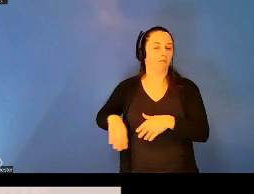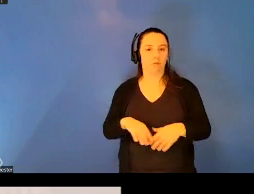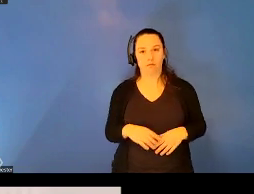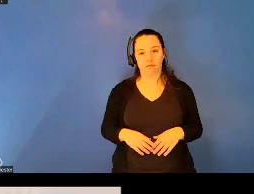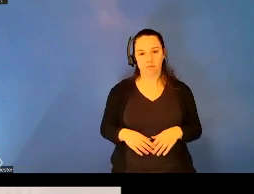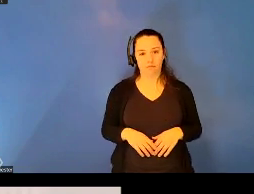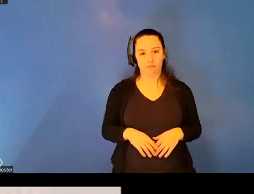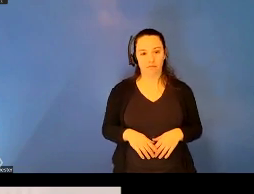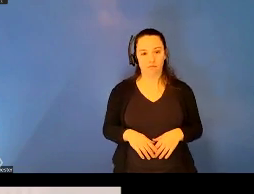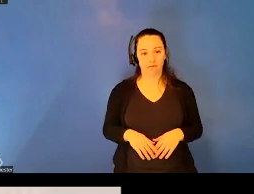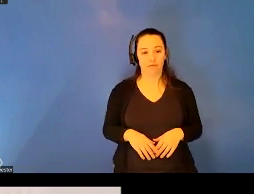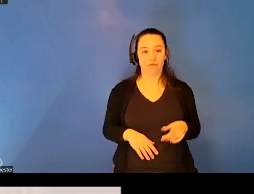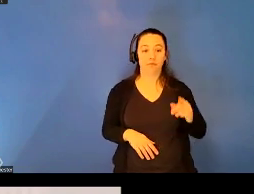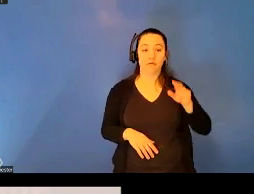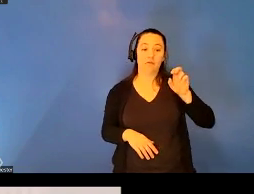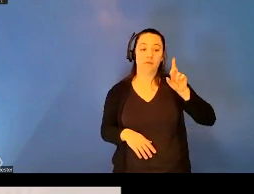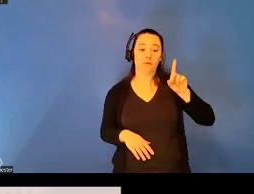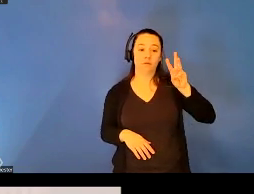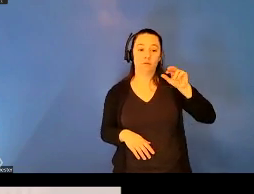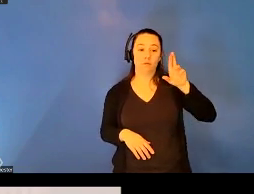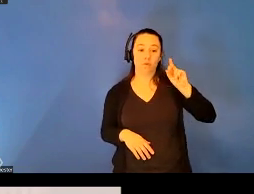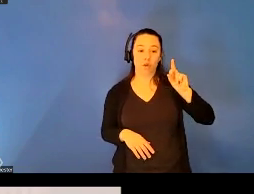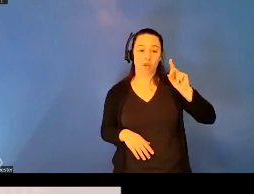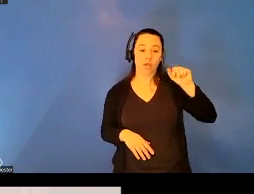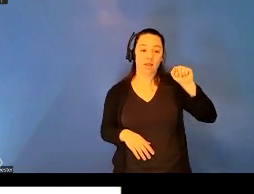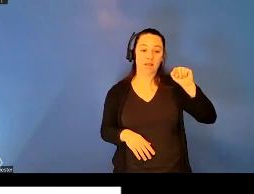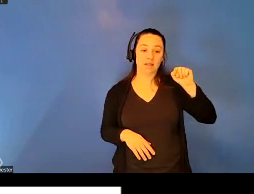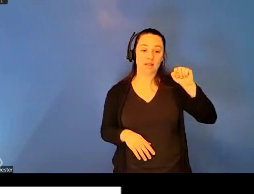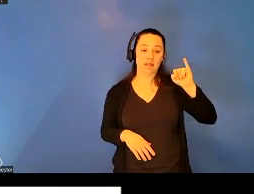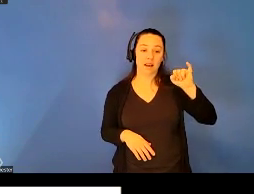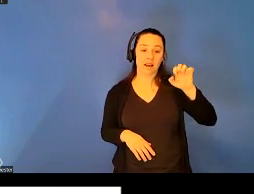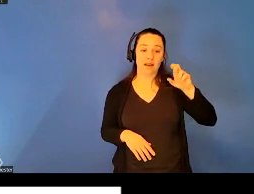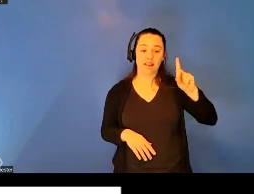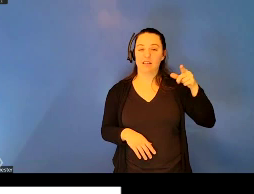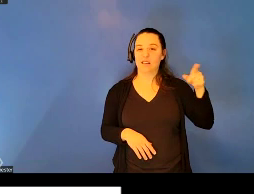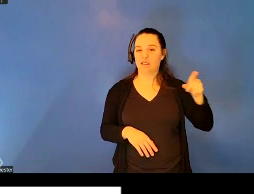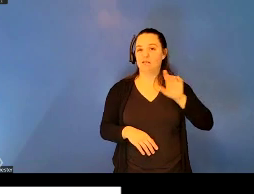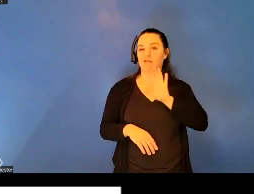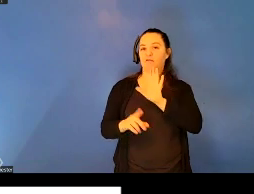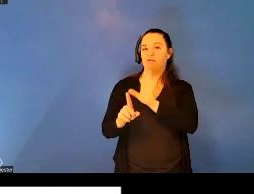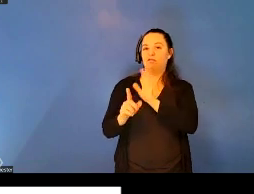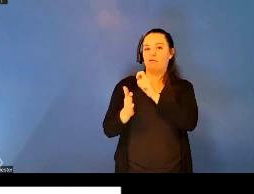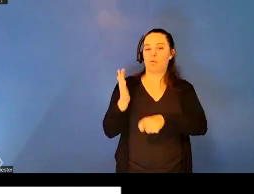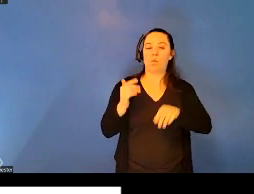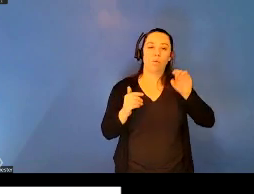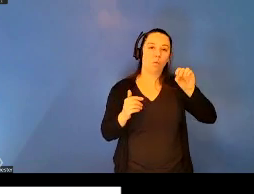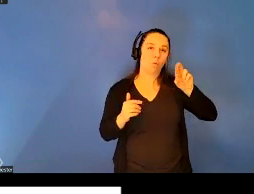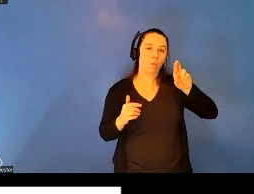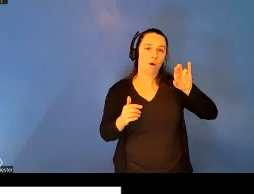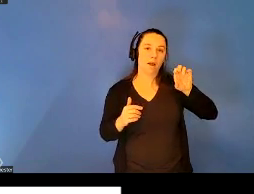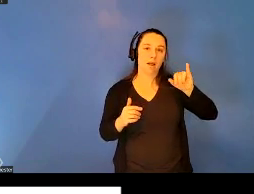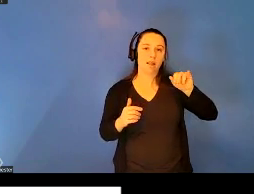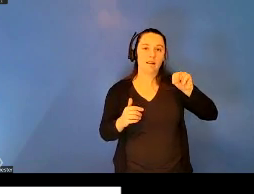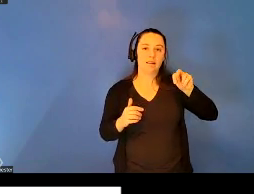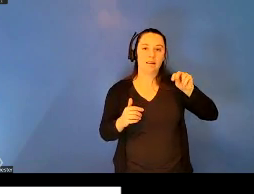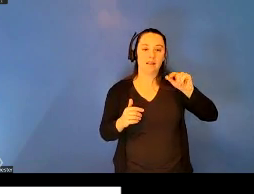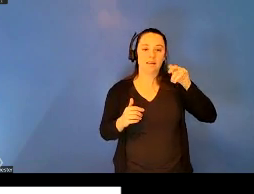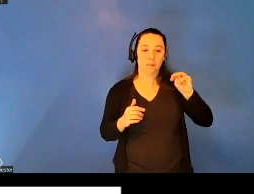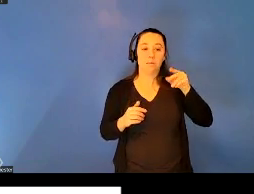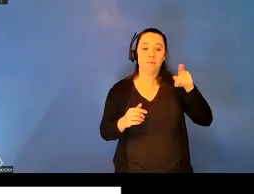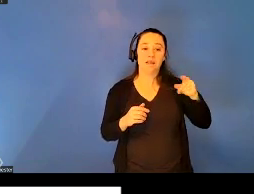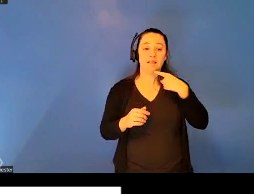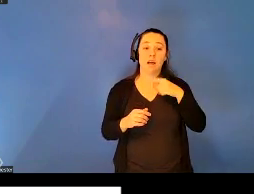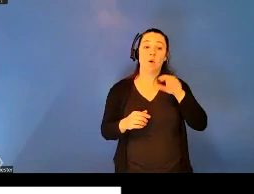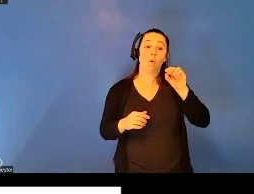Edward Said, of course, the author of the work Orientalism, um, claims that Orientalism, a way of